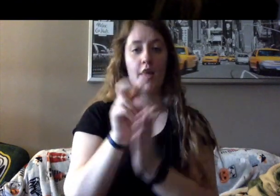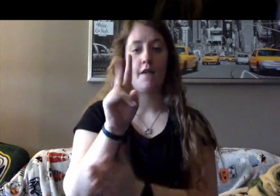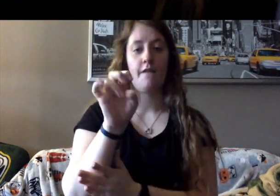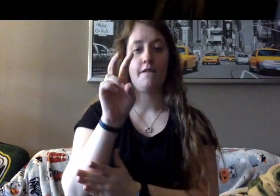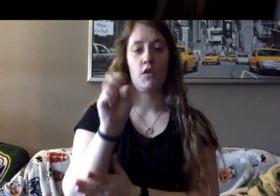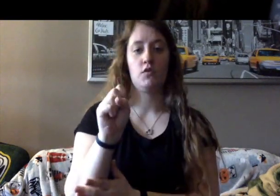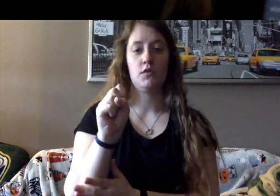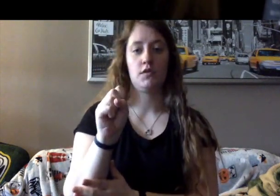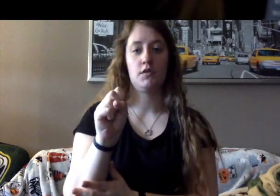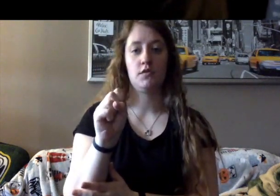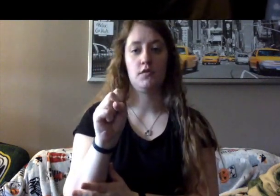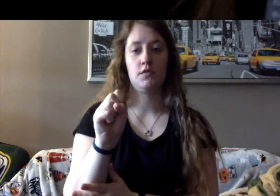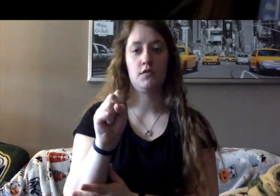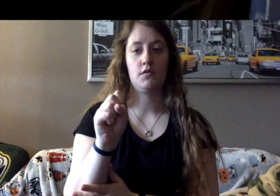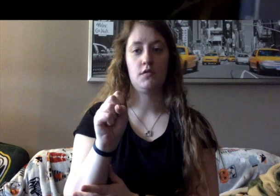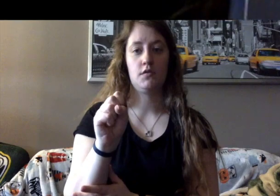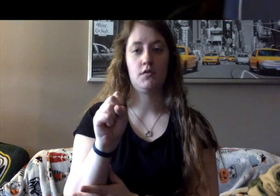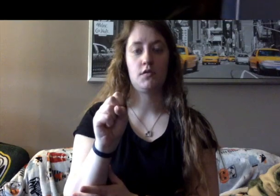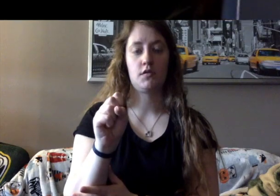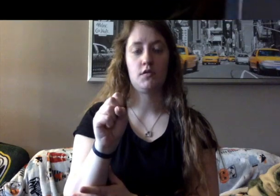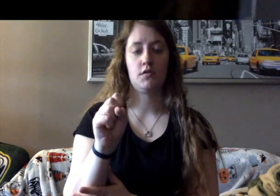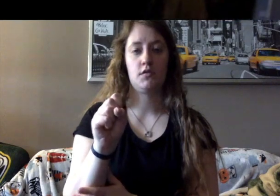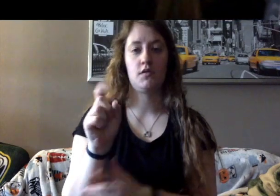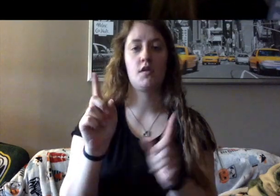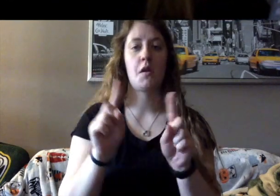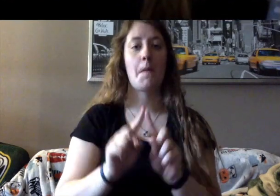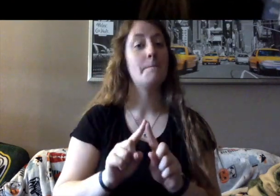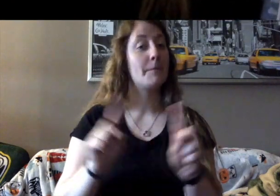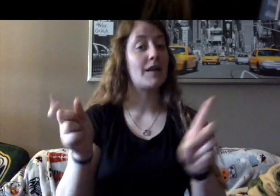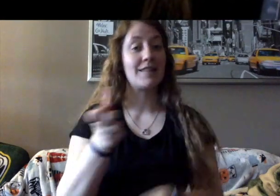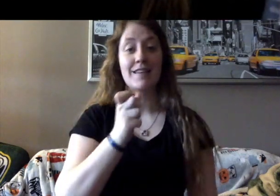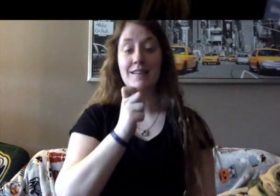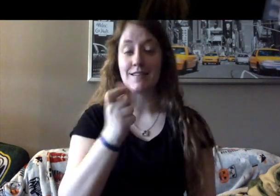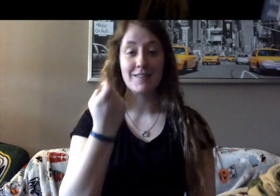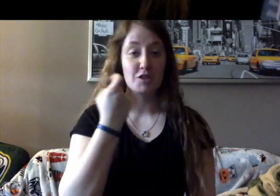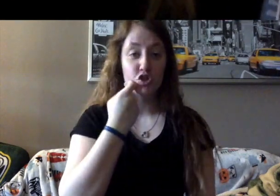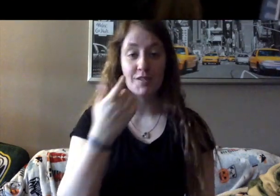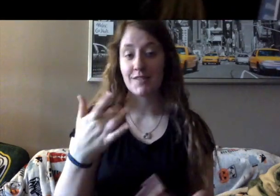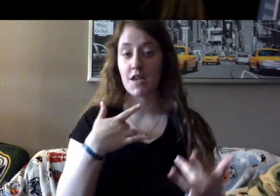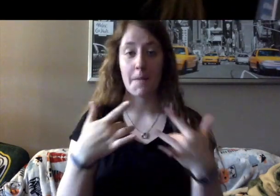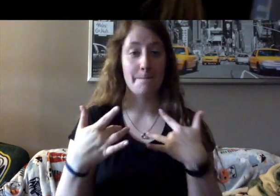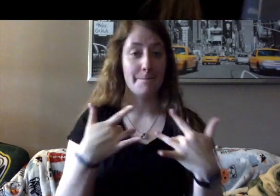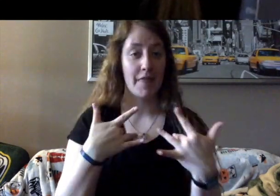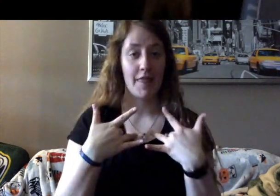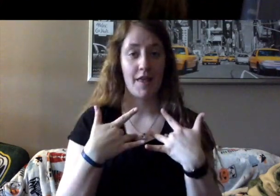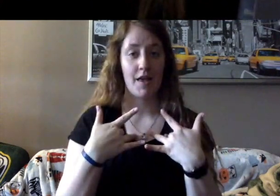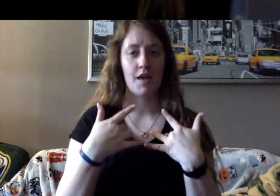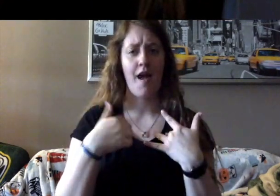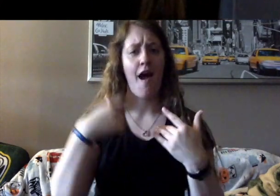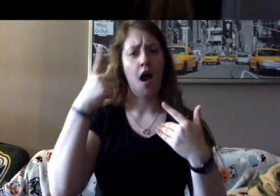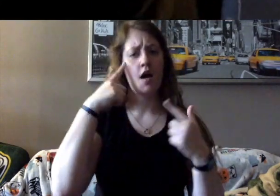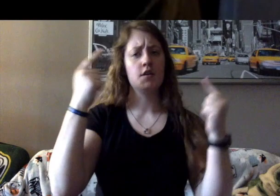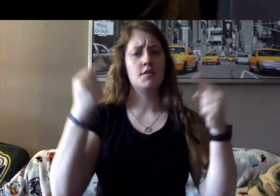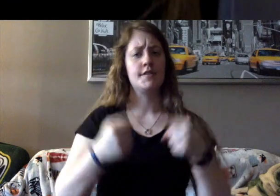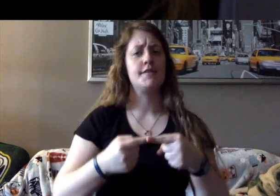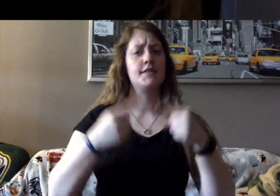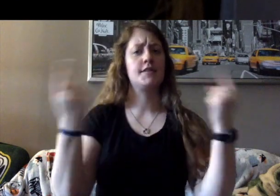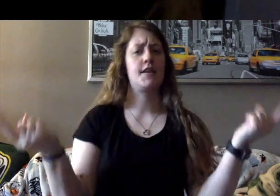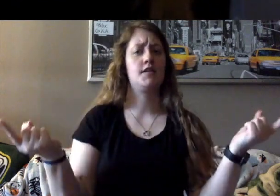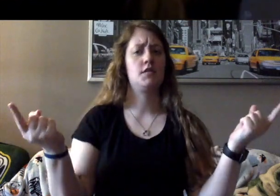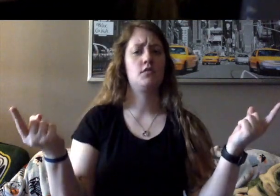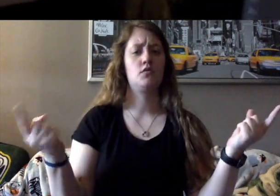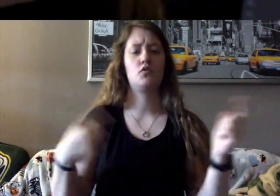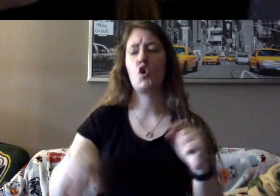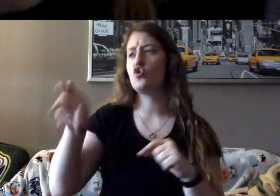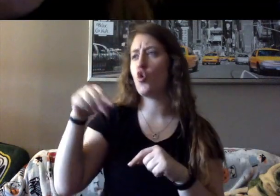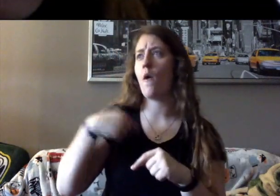But they didn't just complain. I dissent. No, I